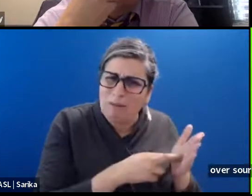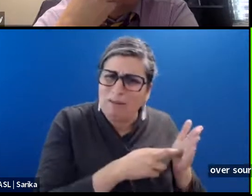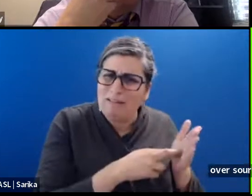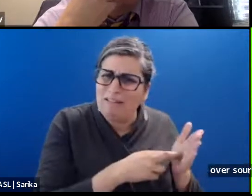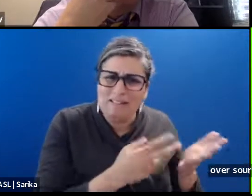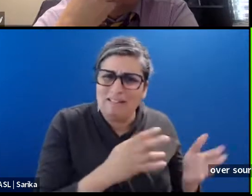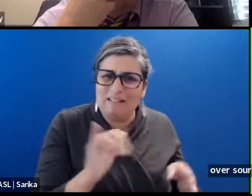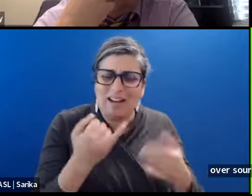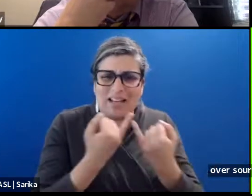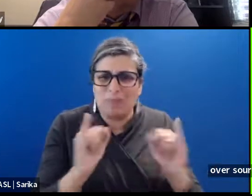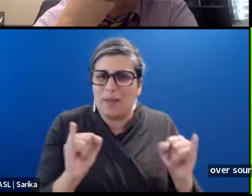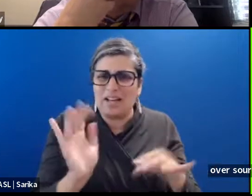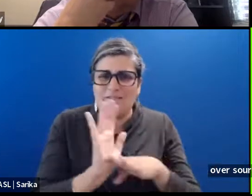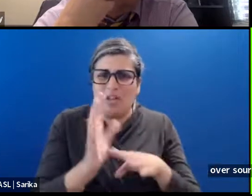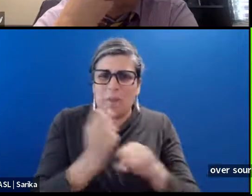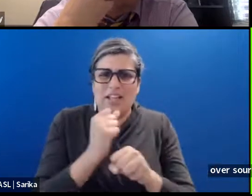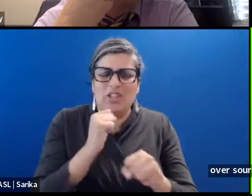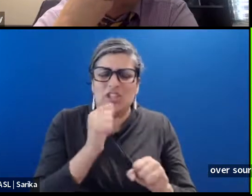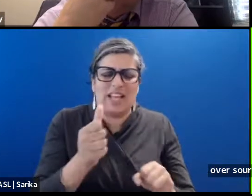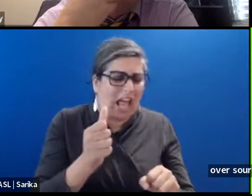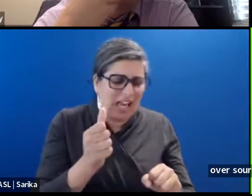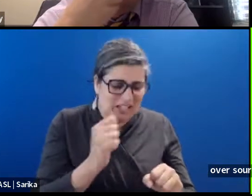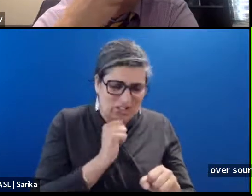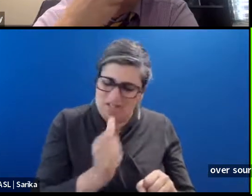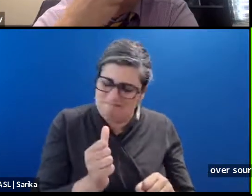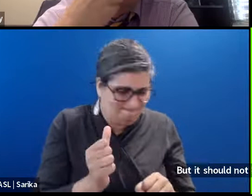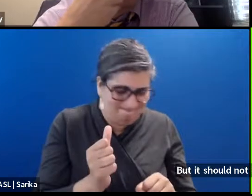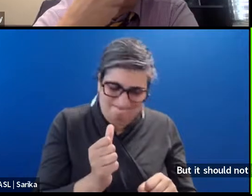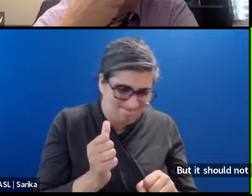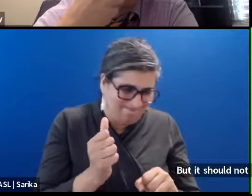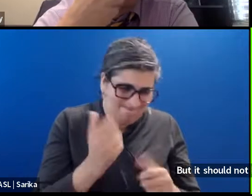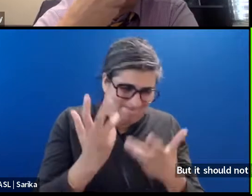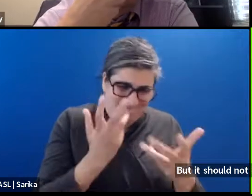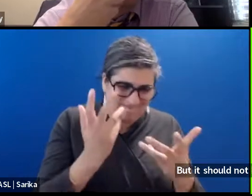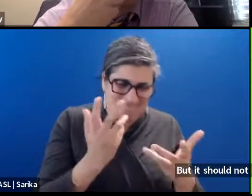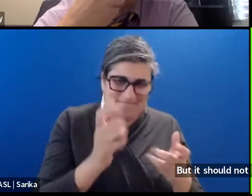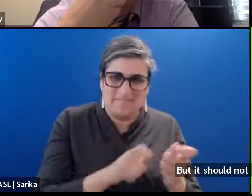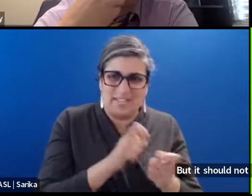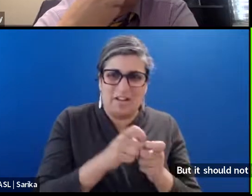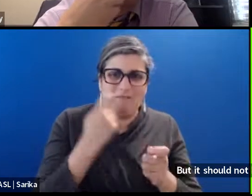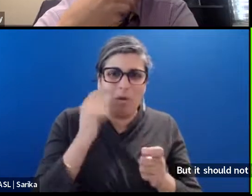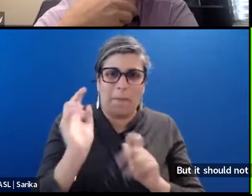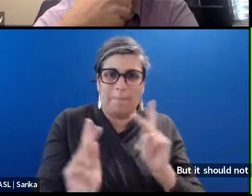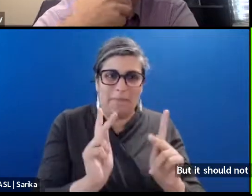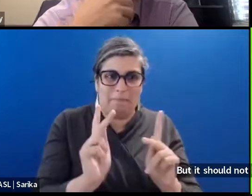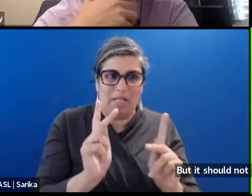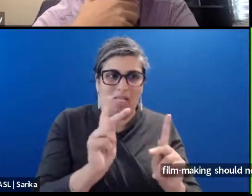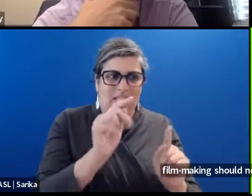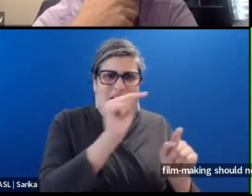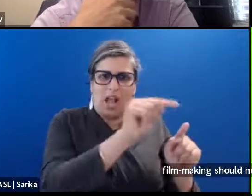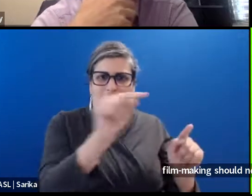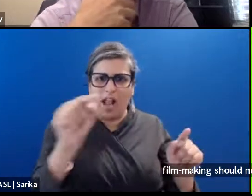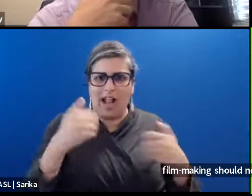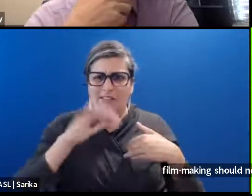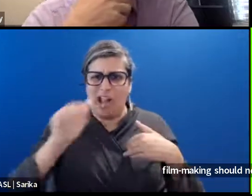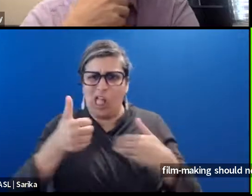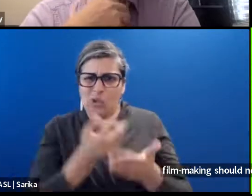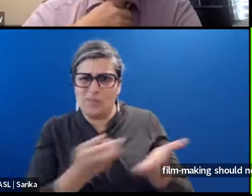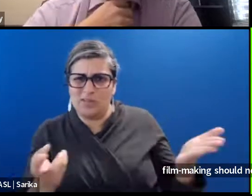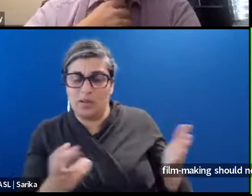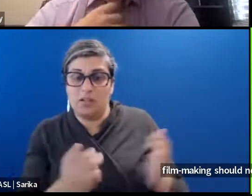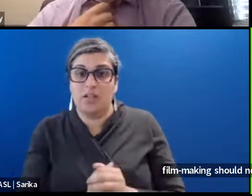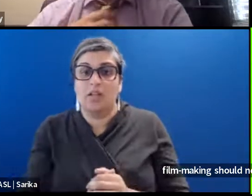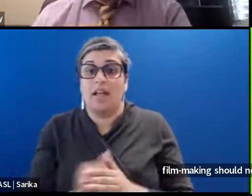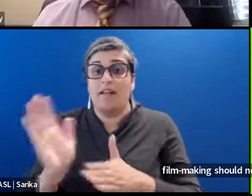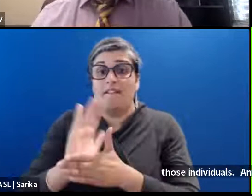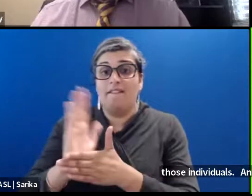independent filmmaking should not be, um, specific only to those individuals and the film tax credits that are offered around the